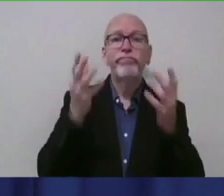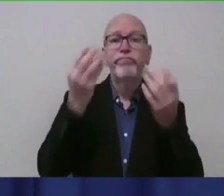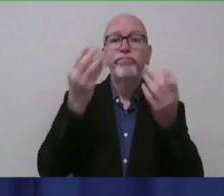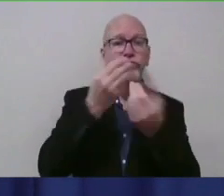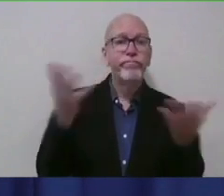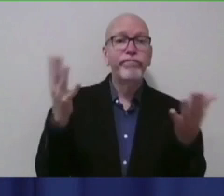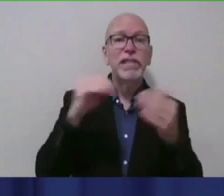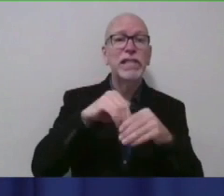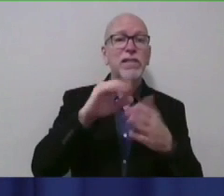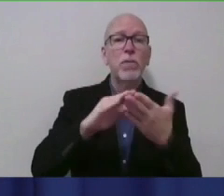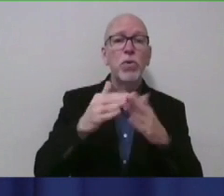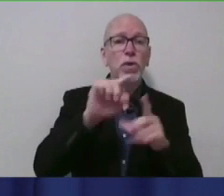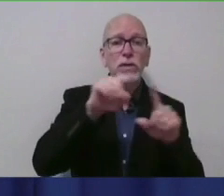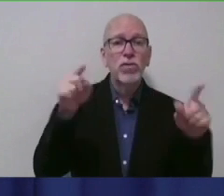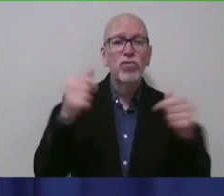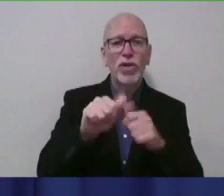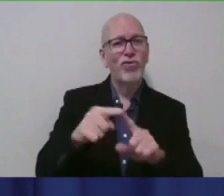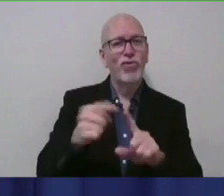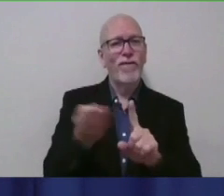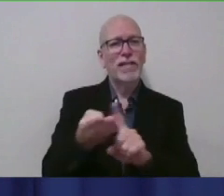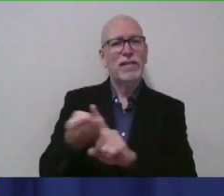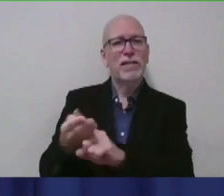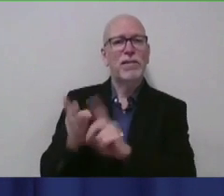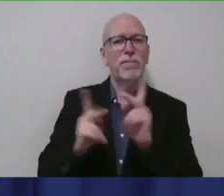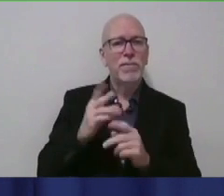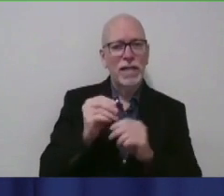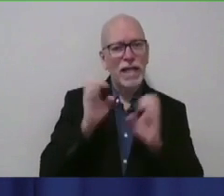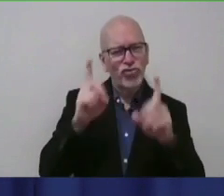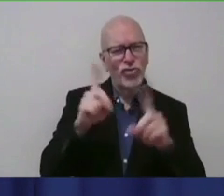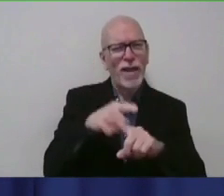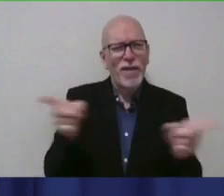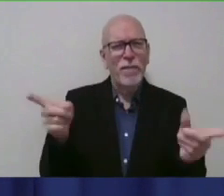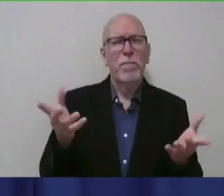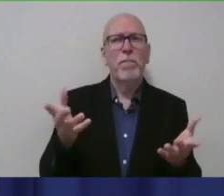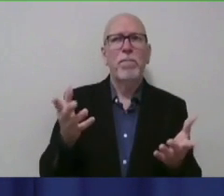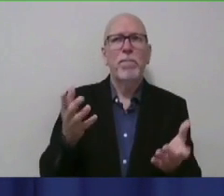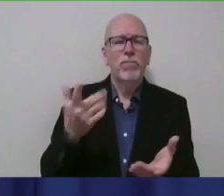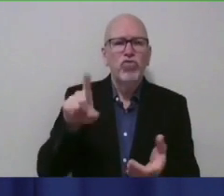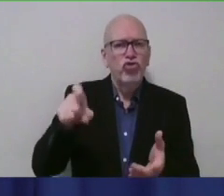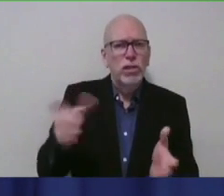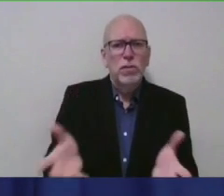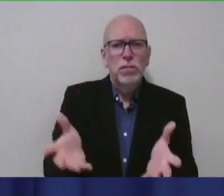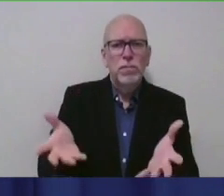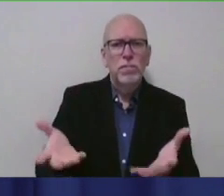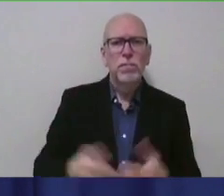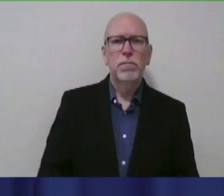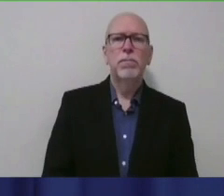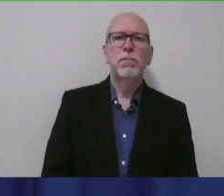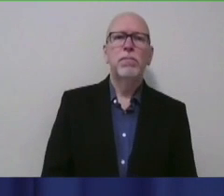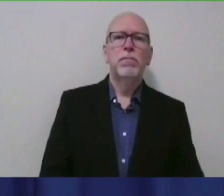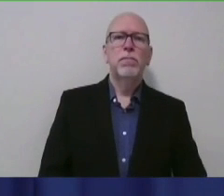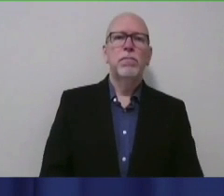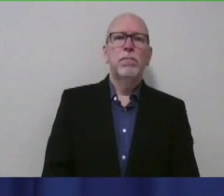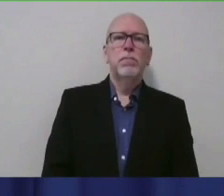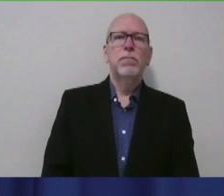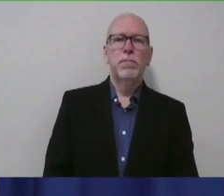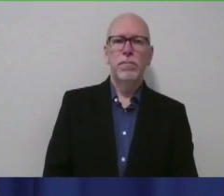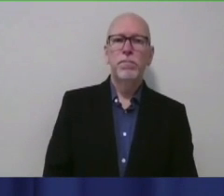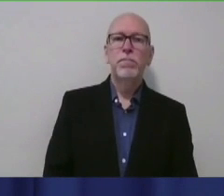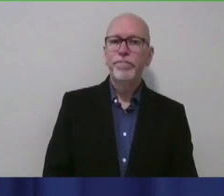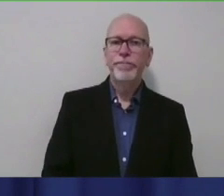to try to convince these people and educate them that this is what they need to do? So that's ongoing.